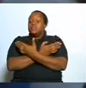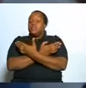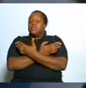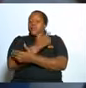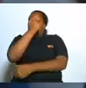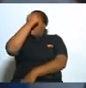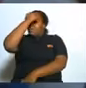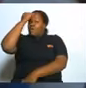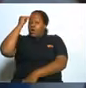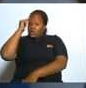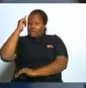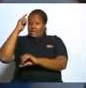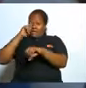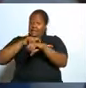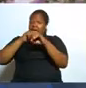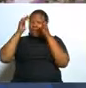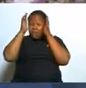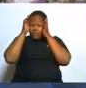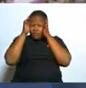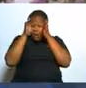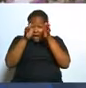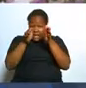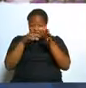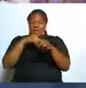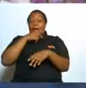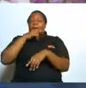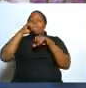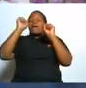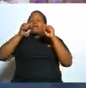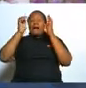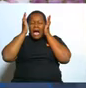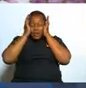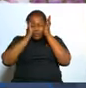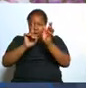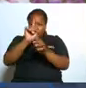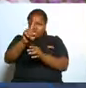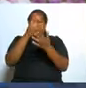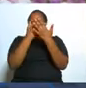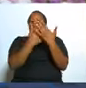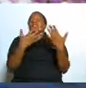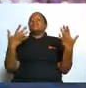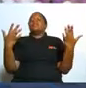because when it comes to focus men can focus on one thing